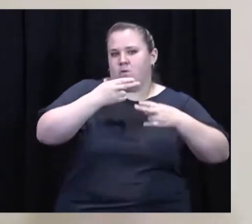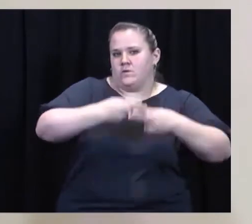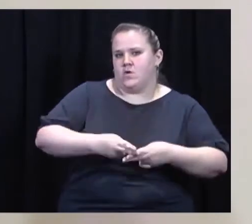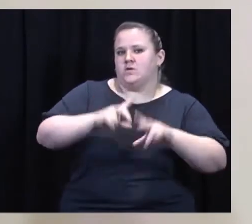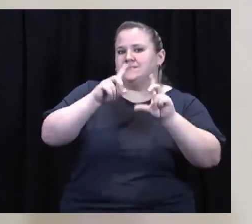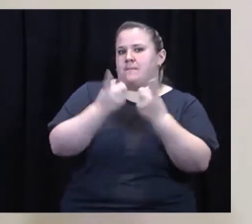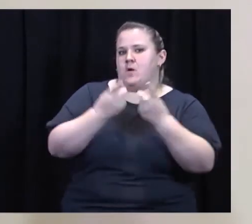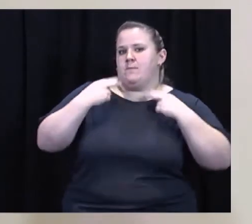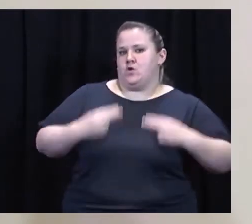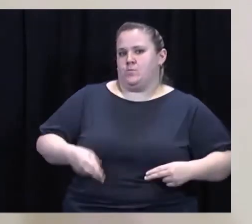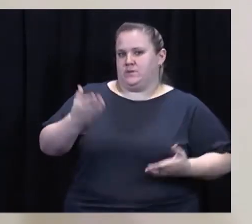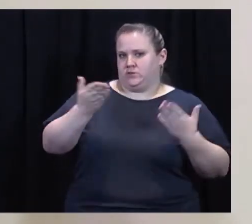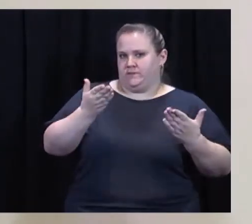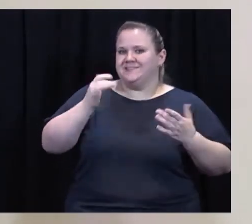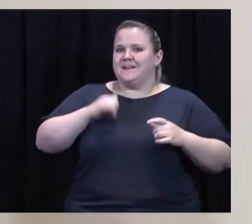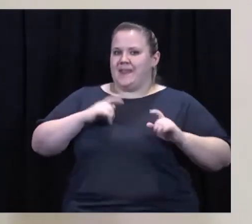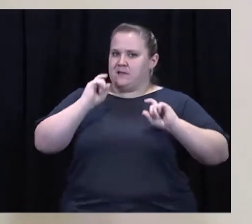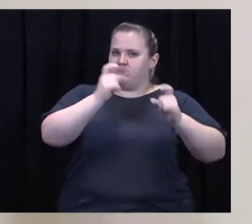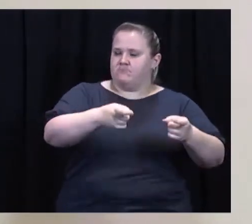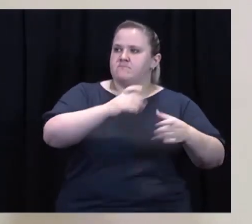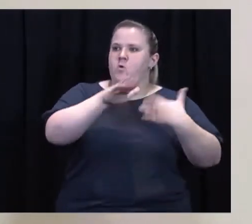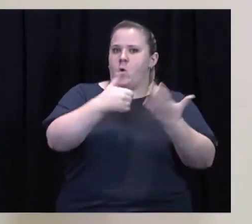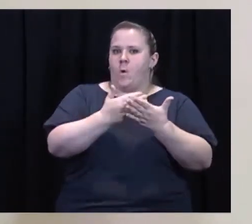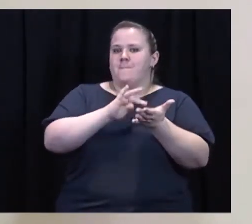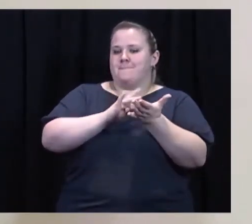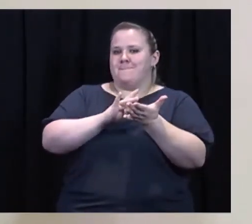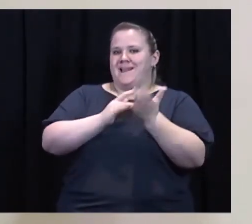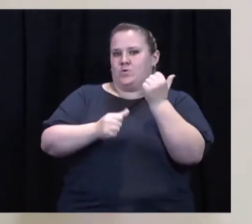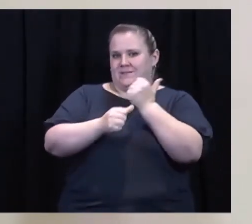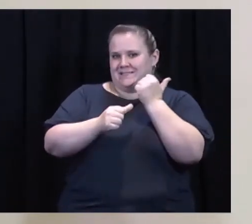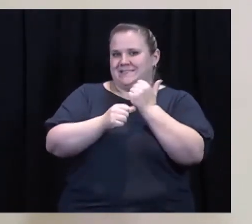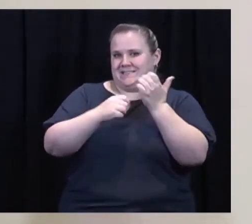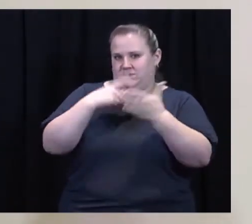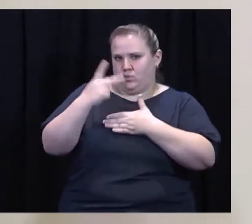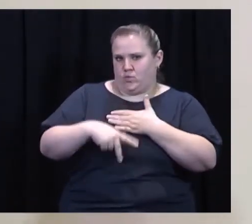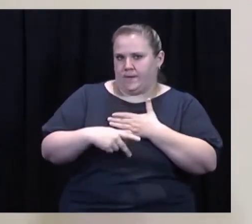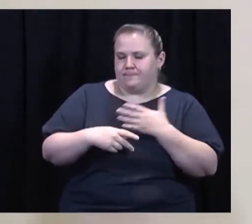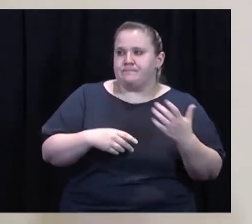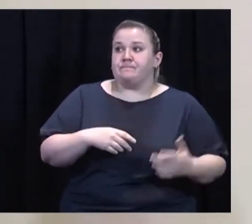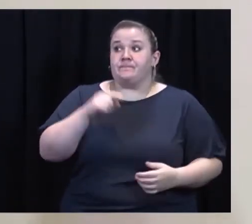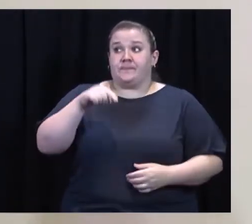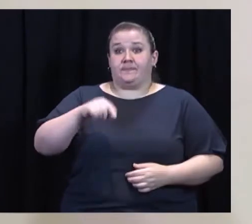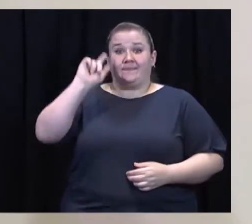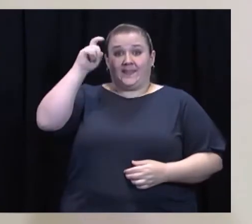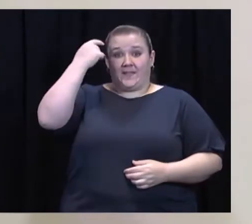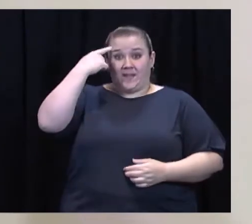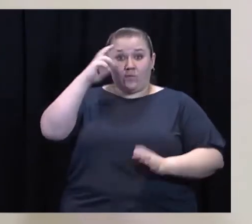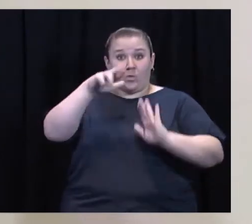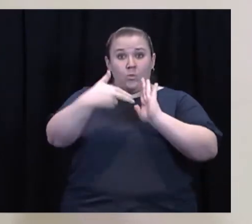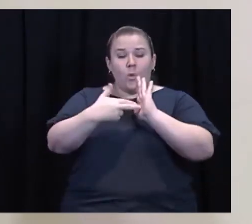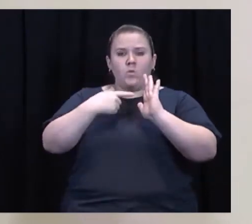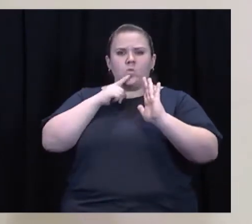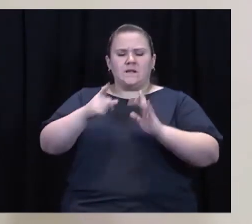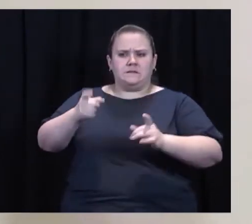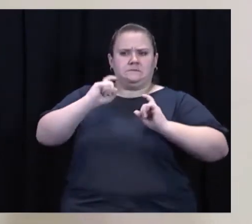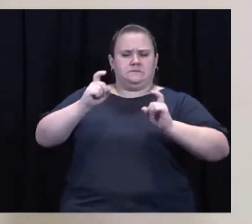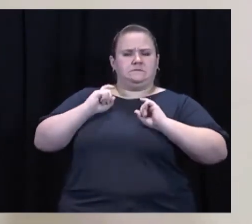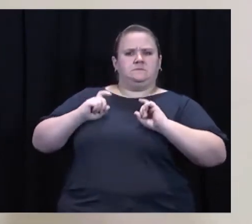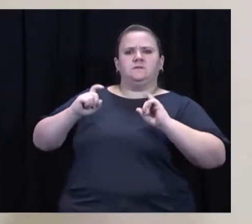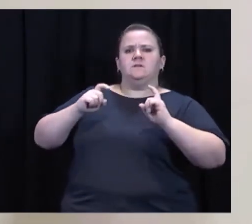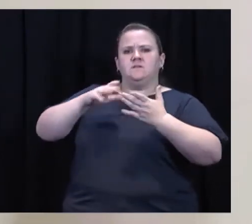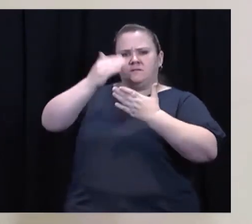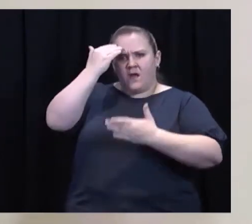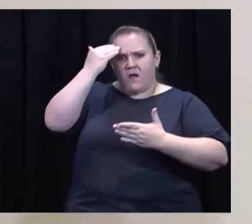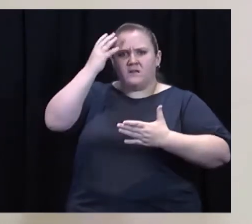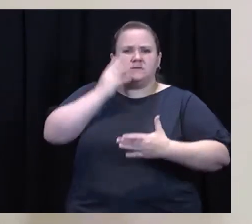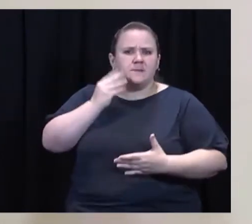as the Department of Human Services, which administers our Pennsylvania Medicaid or medical assistance program. This government role gave me the